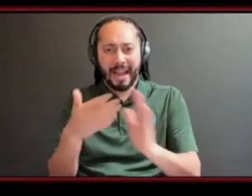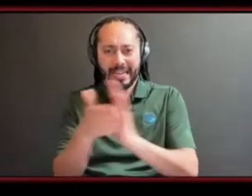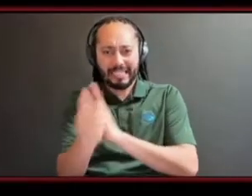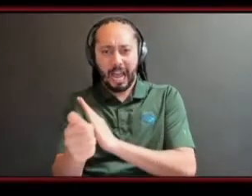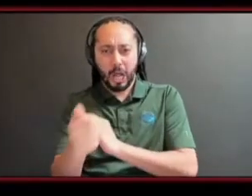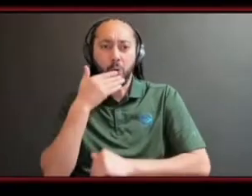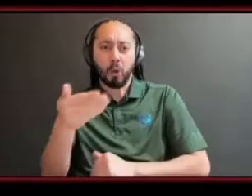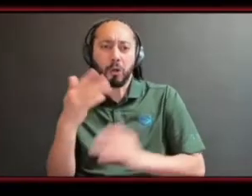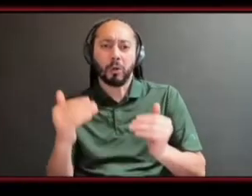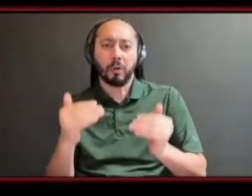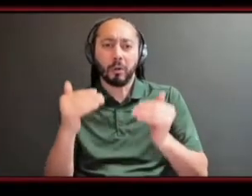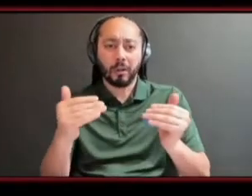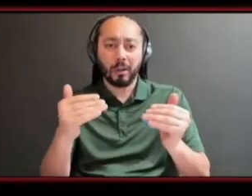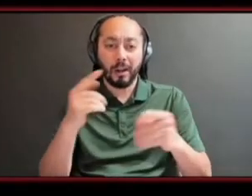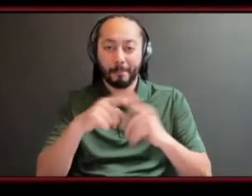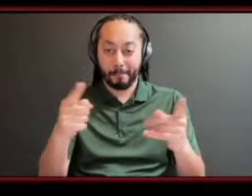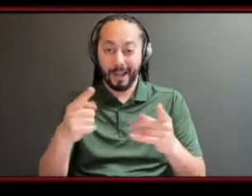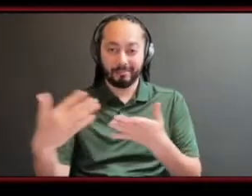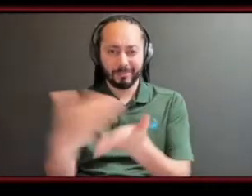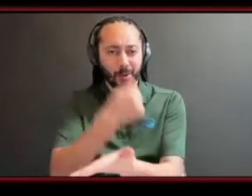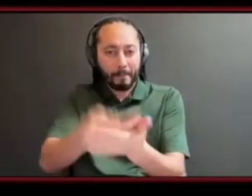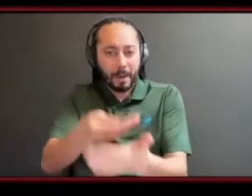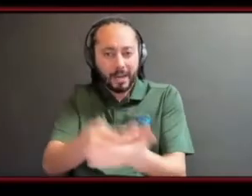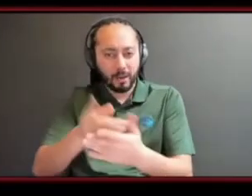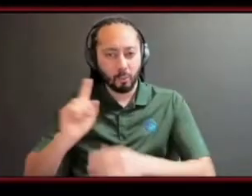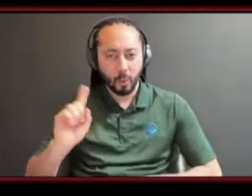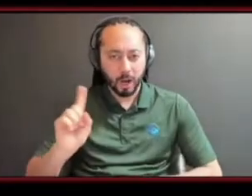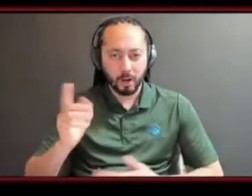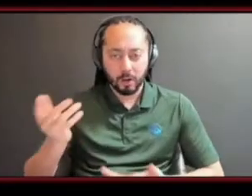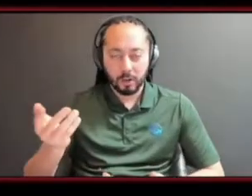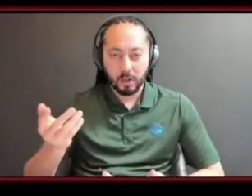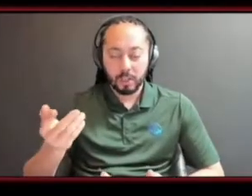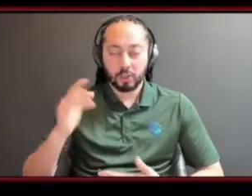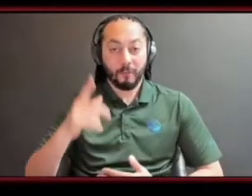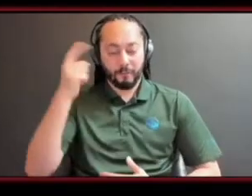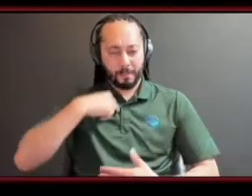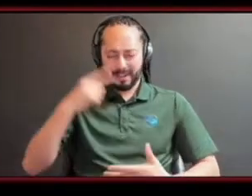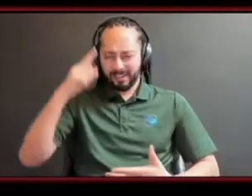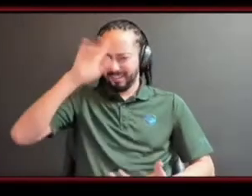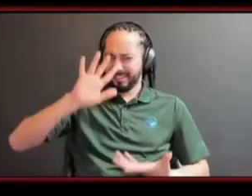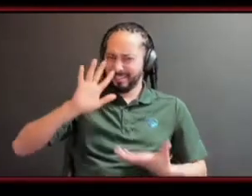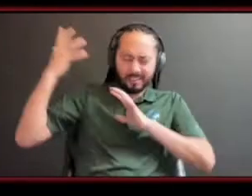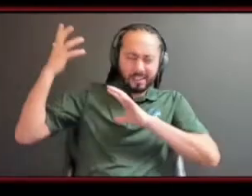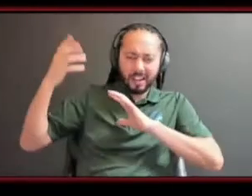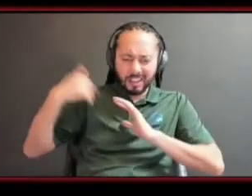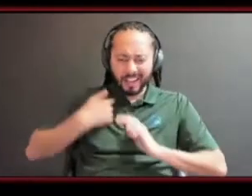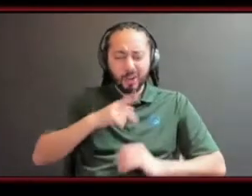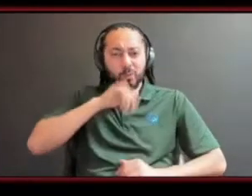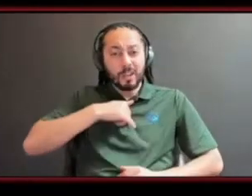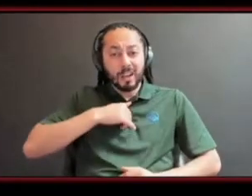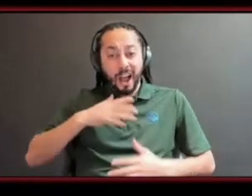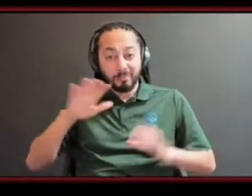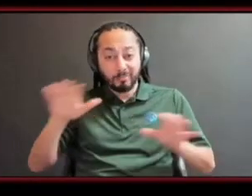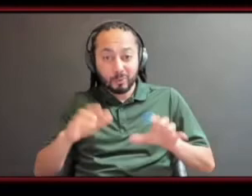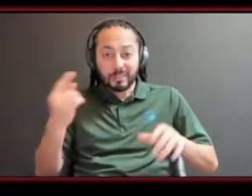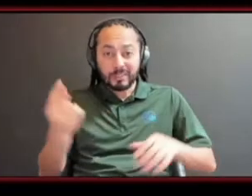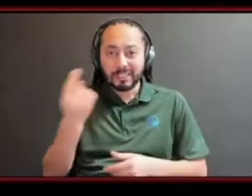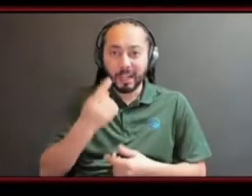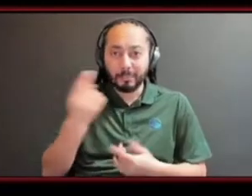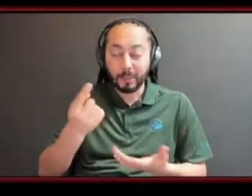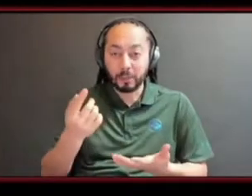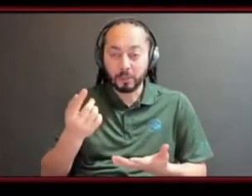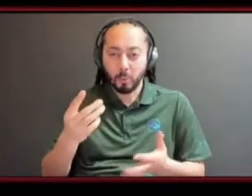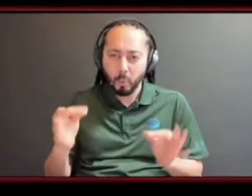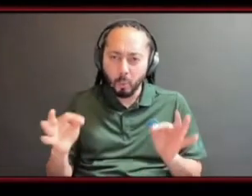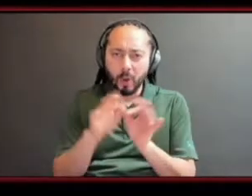survive on um and that kind of really messed with me like am i really doing something that is worthy uh so